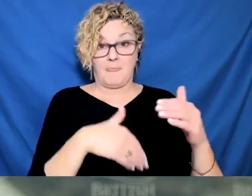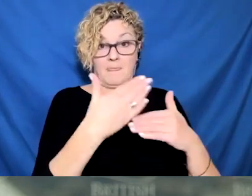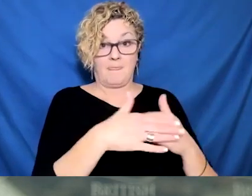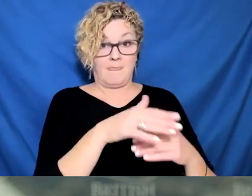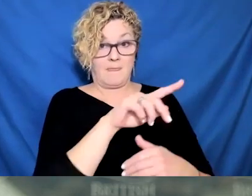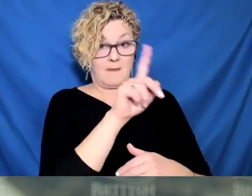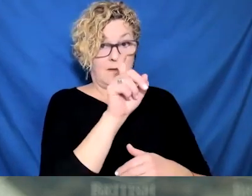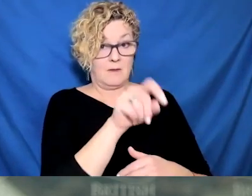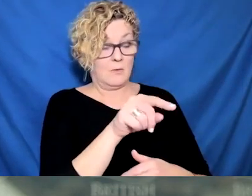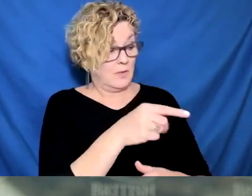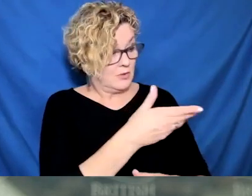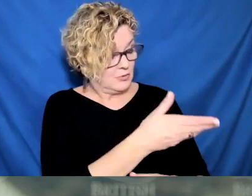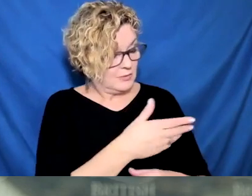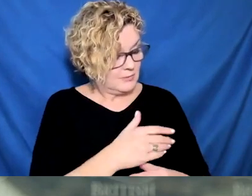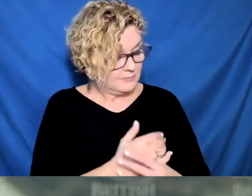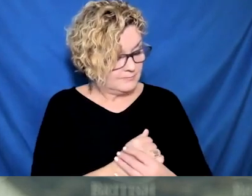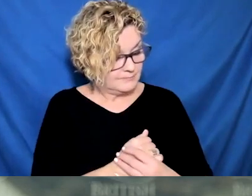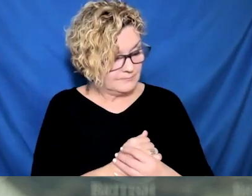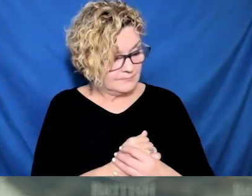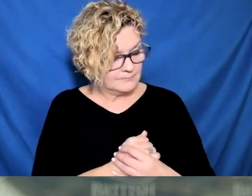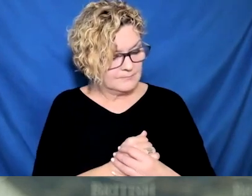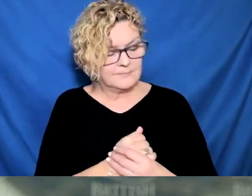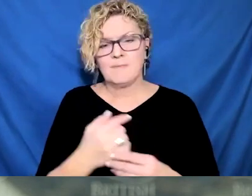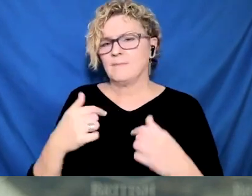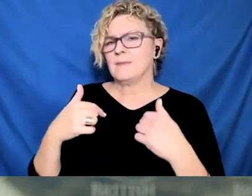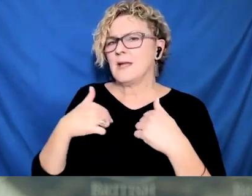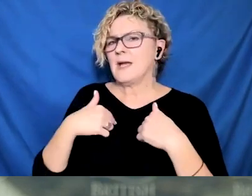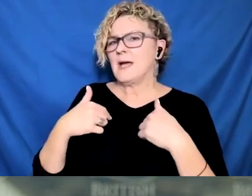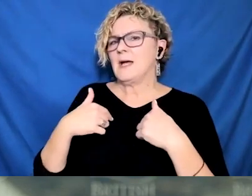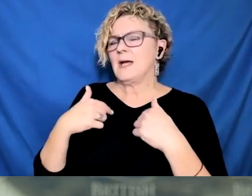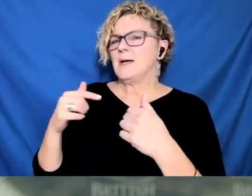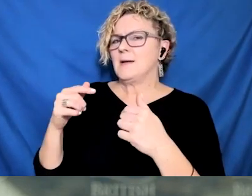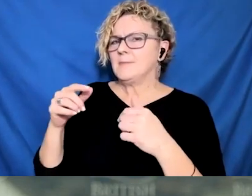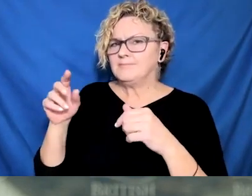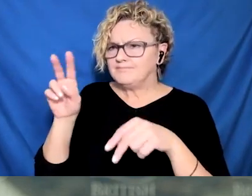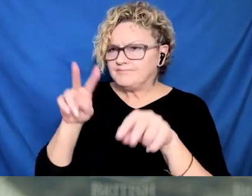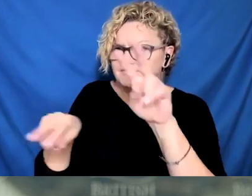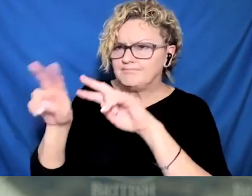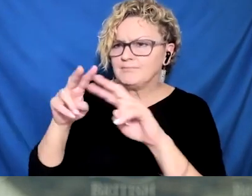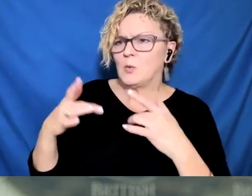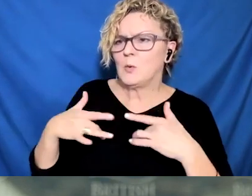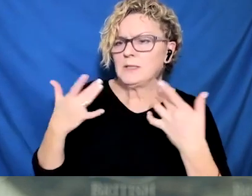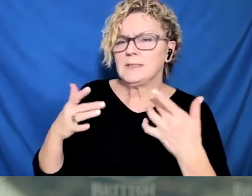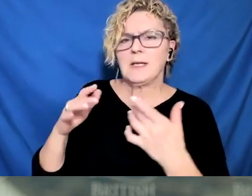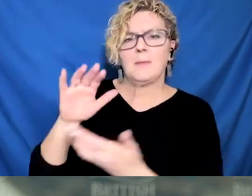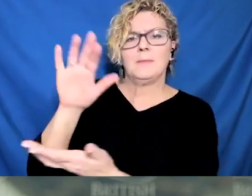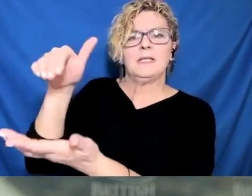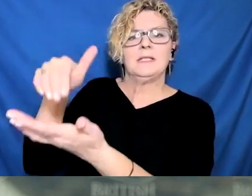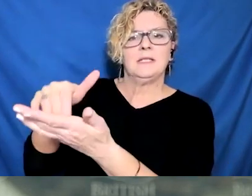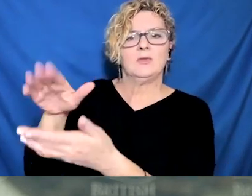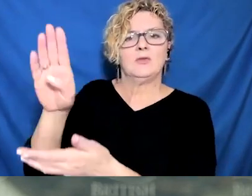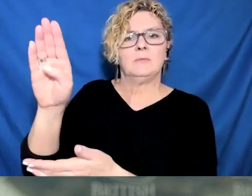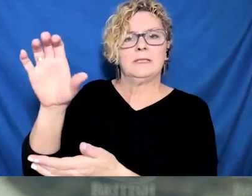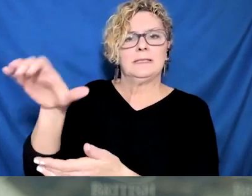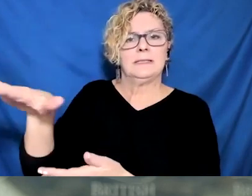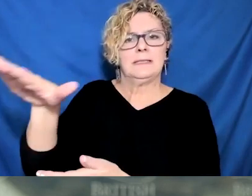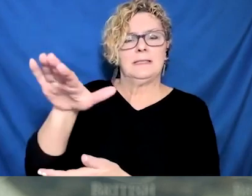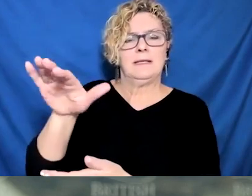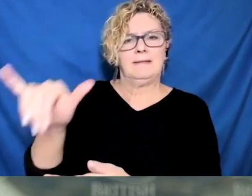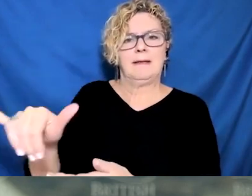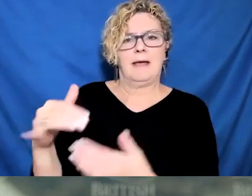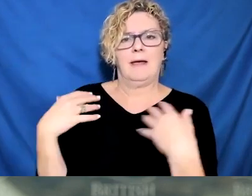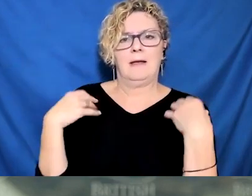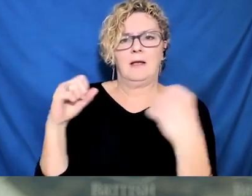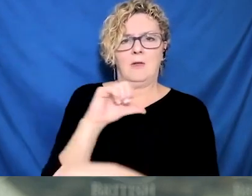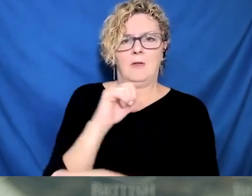our plan and our intention is to restore that care. But we should acknowledge the very high test positivity in interior health and the